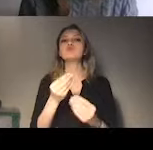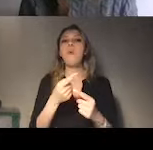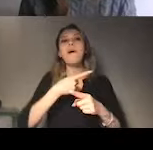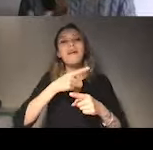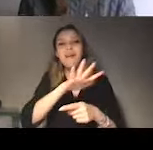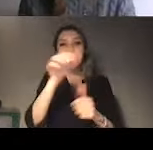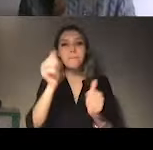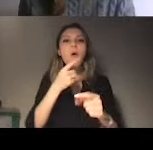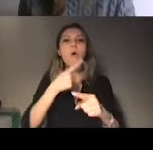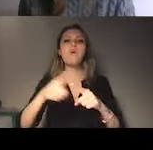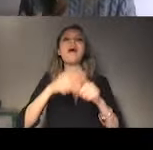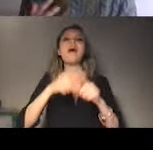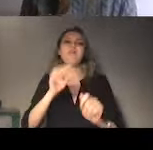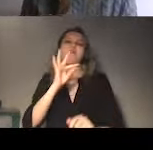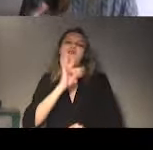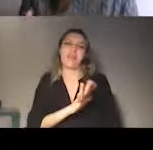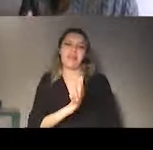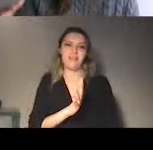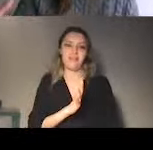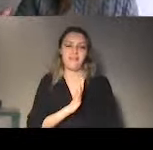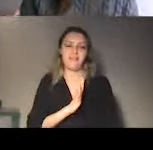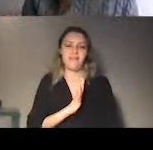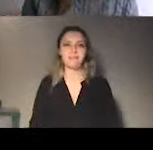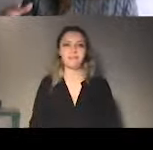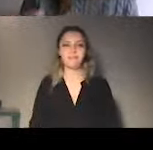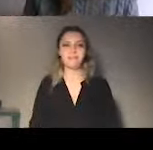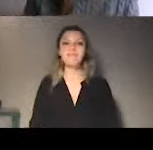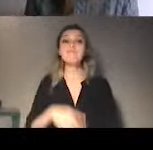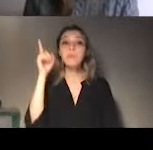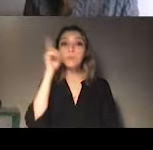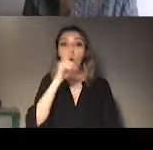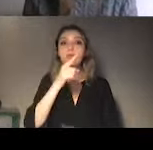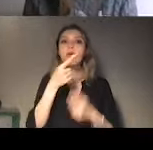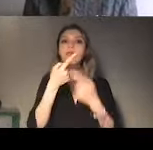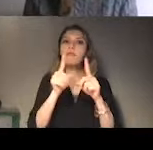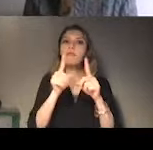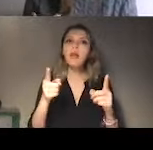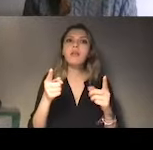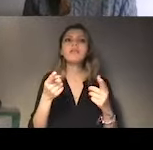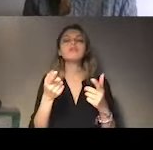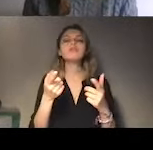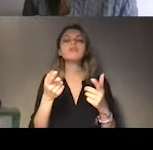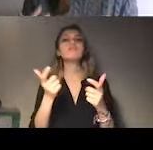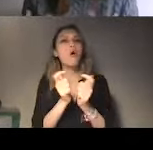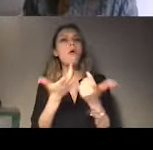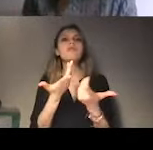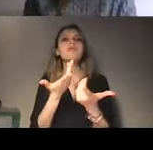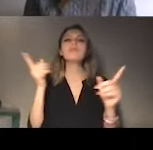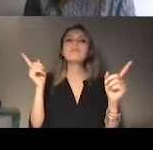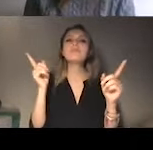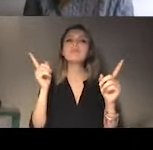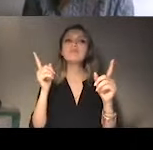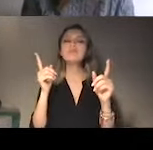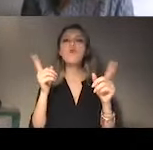organize consultations among different actors, but also among different colleagues that work in other